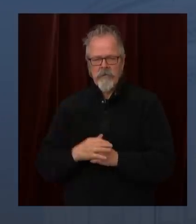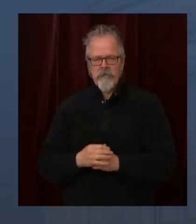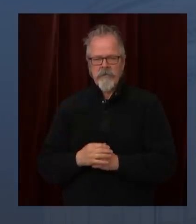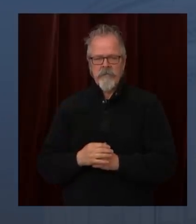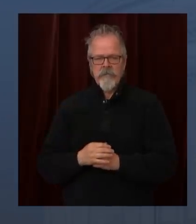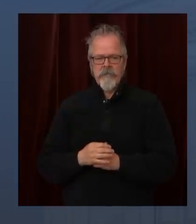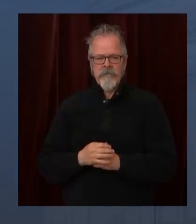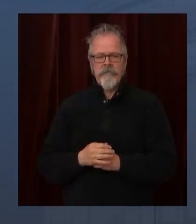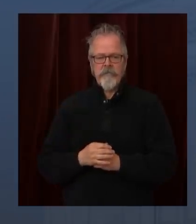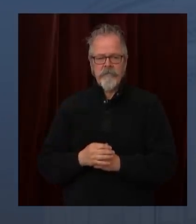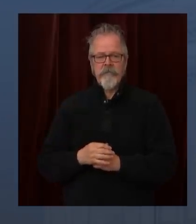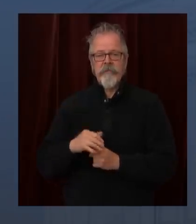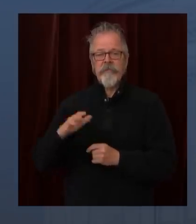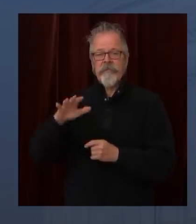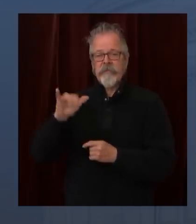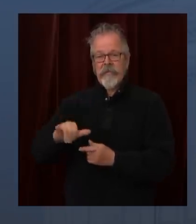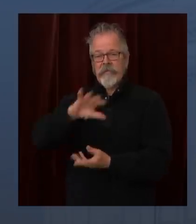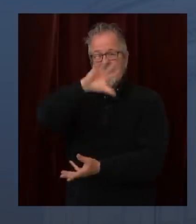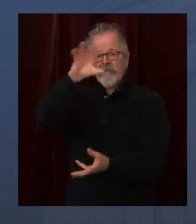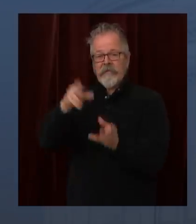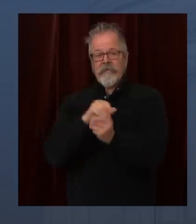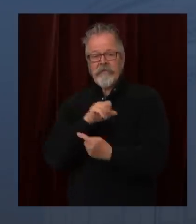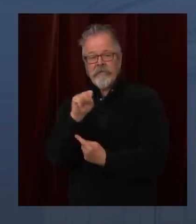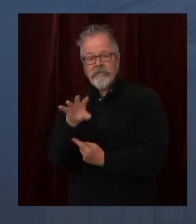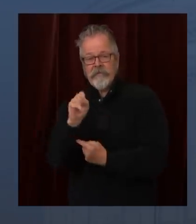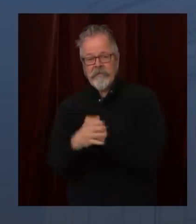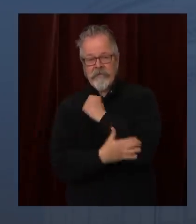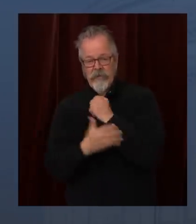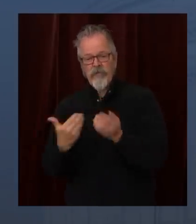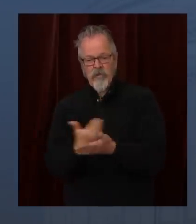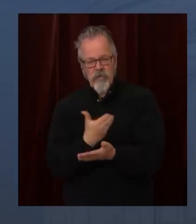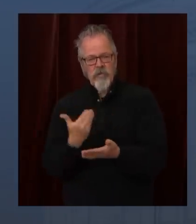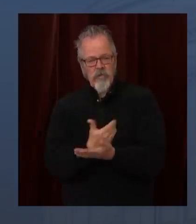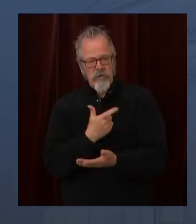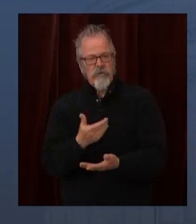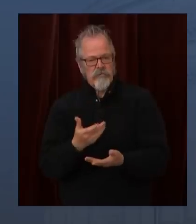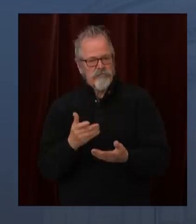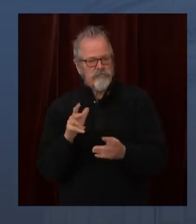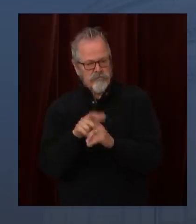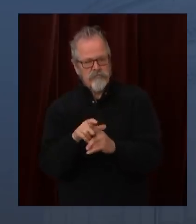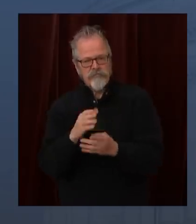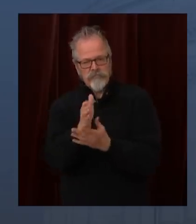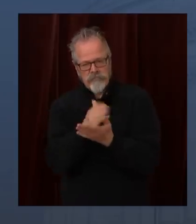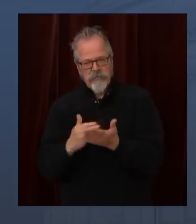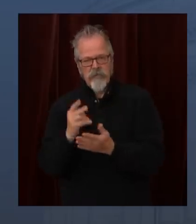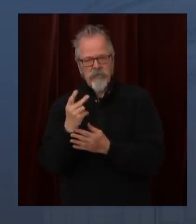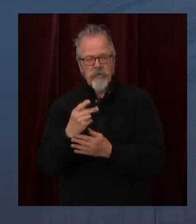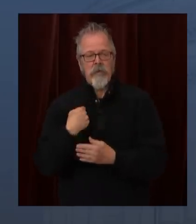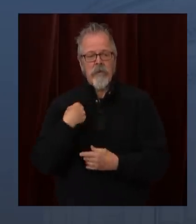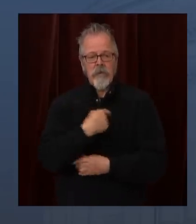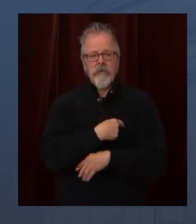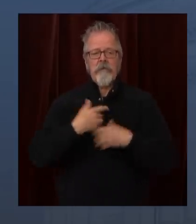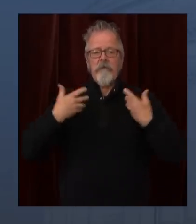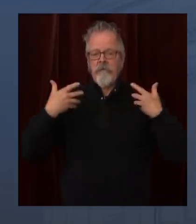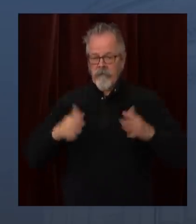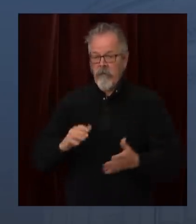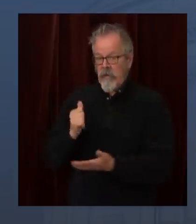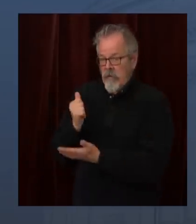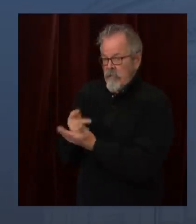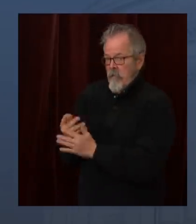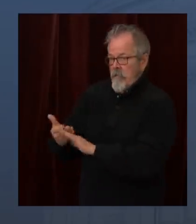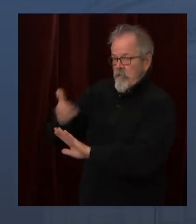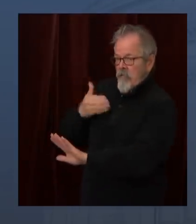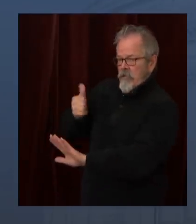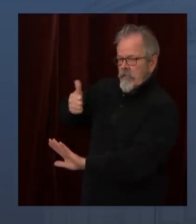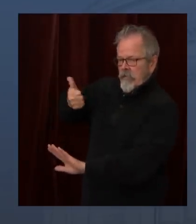counties, which are eligible for a variance but haven't applied as of yet, that makes 22 counties in the state that are